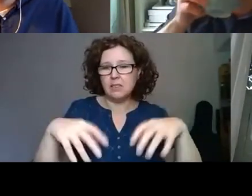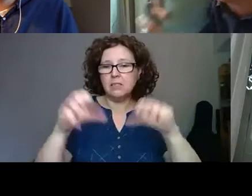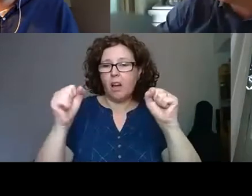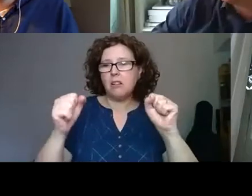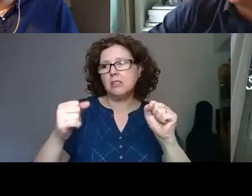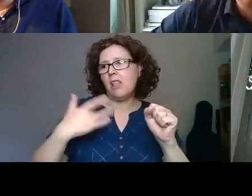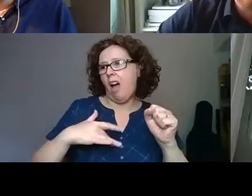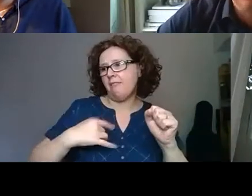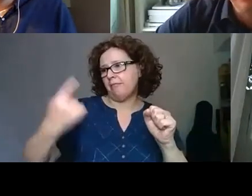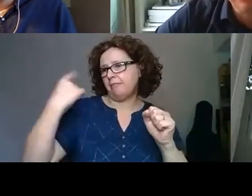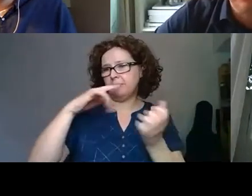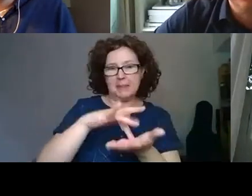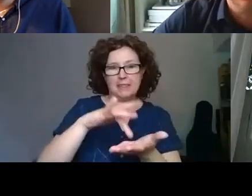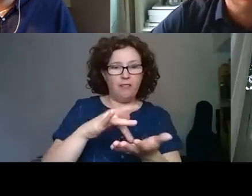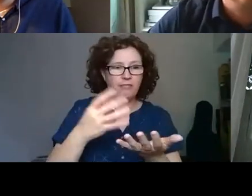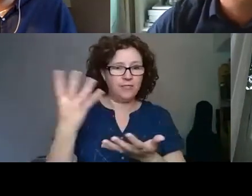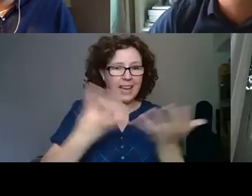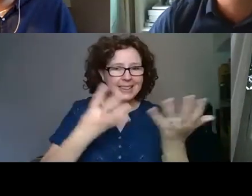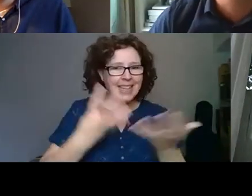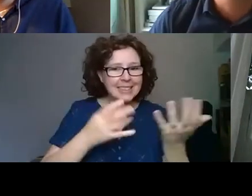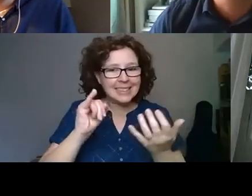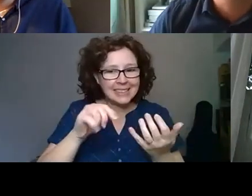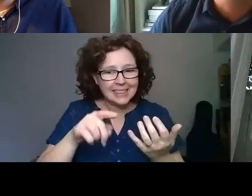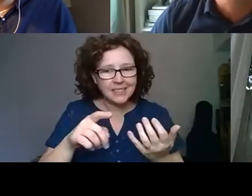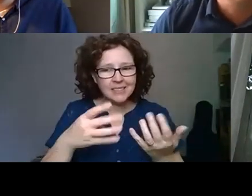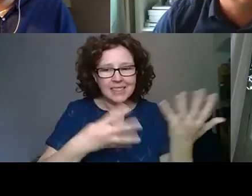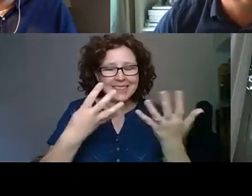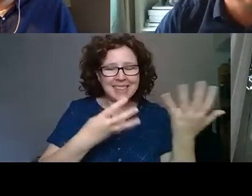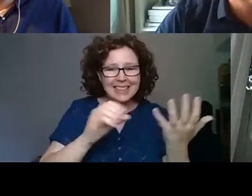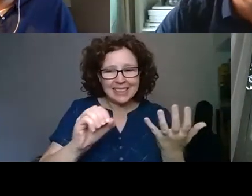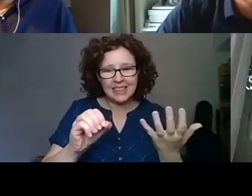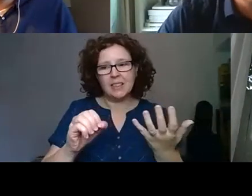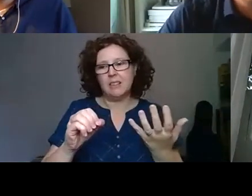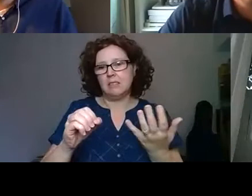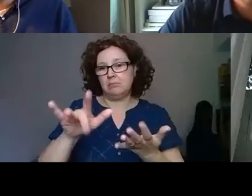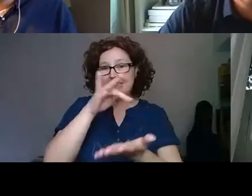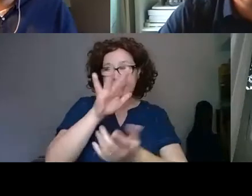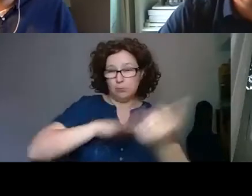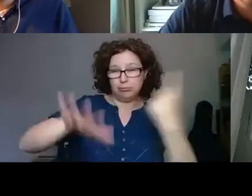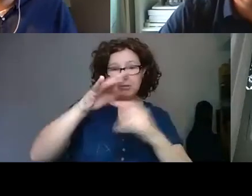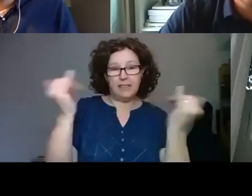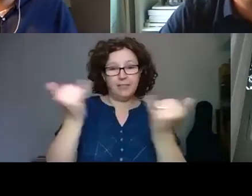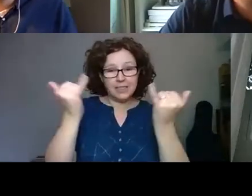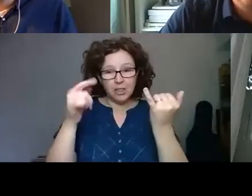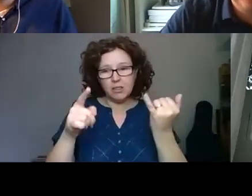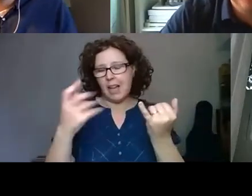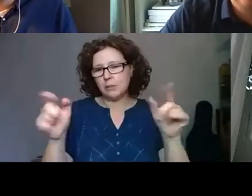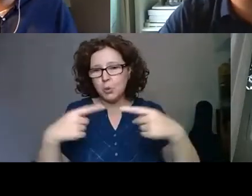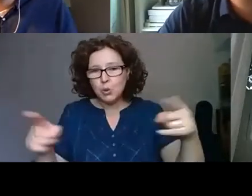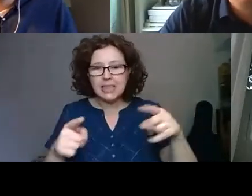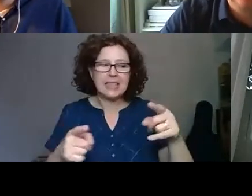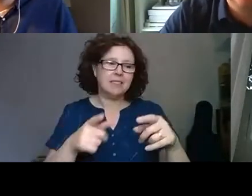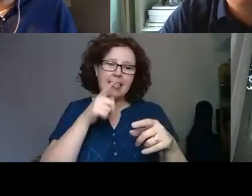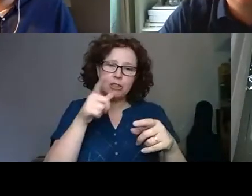in mid nineties as a, a citywide festival, starting with music and electronic music and then digital